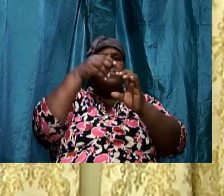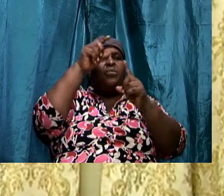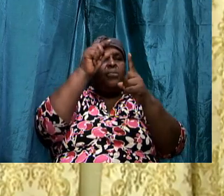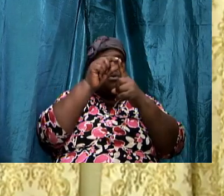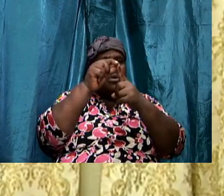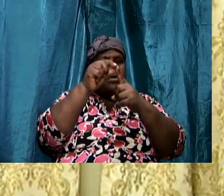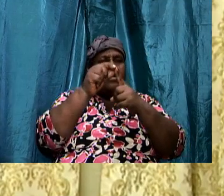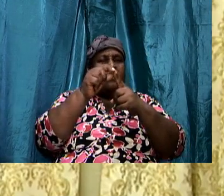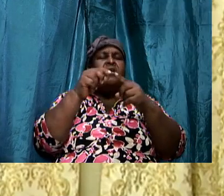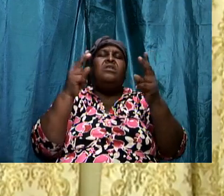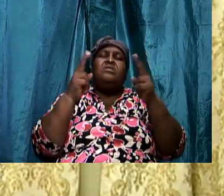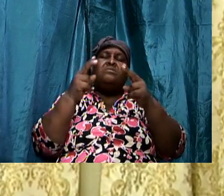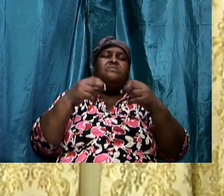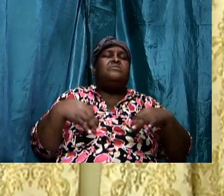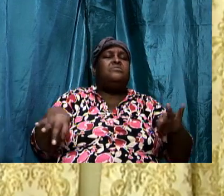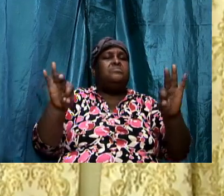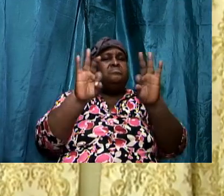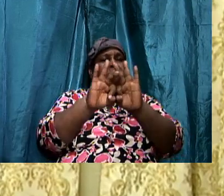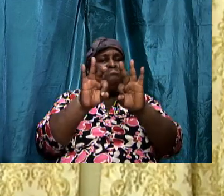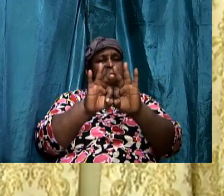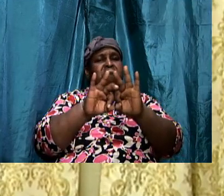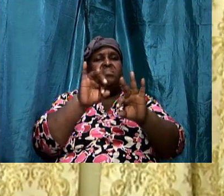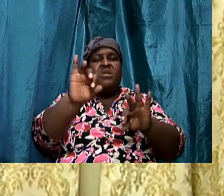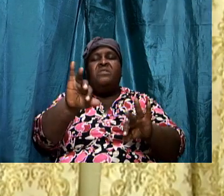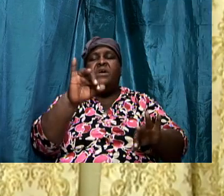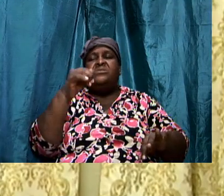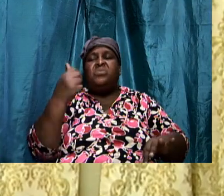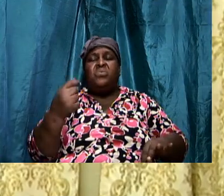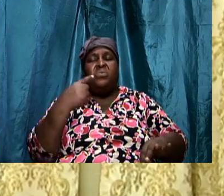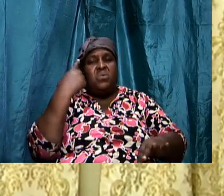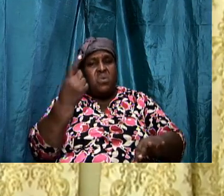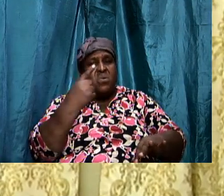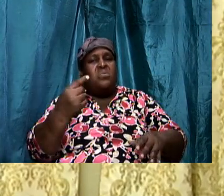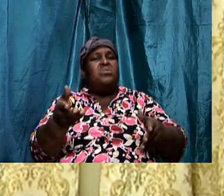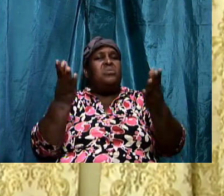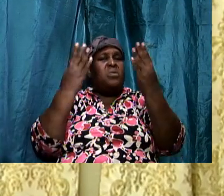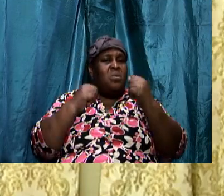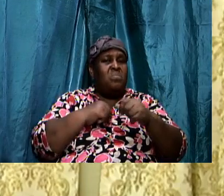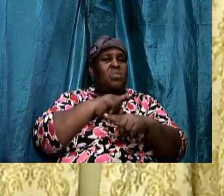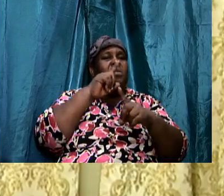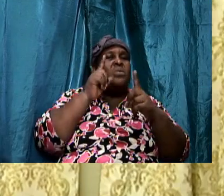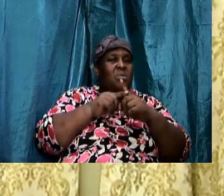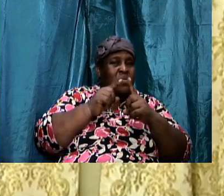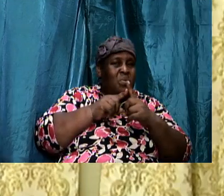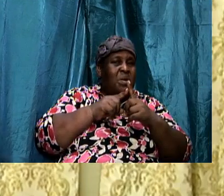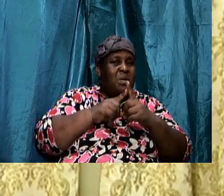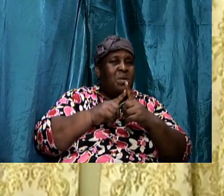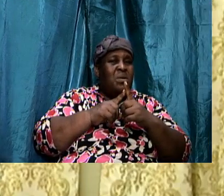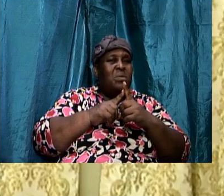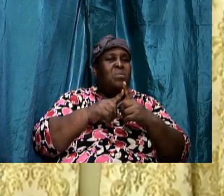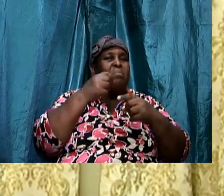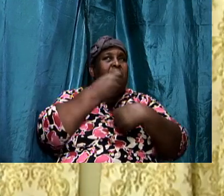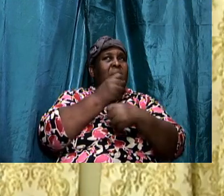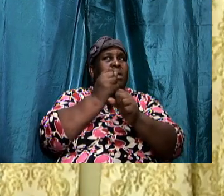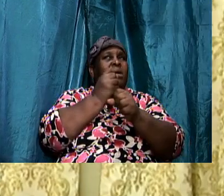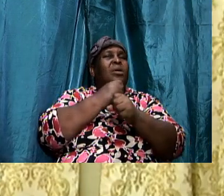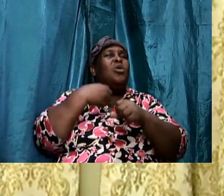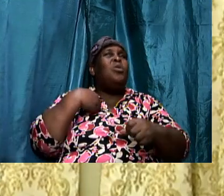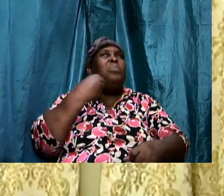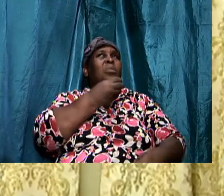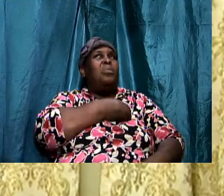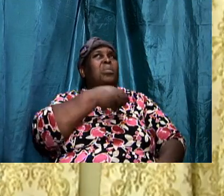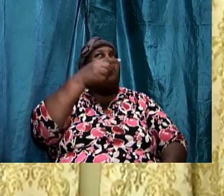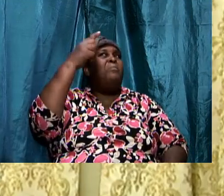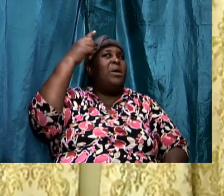very important. And that only comes. When we push. When we determine. When